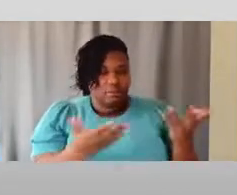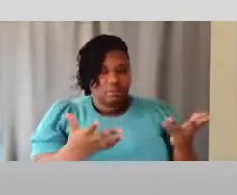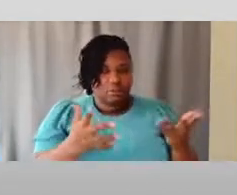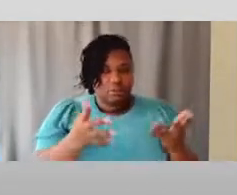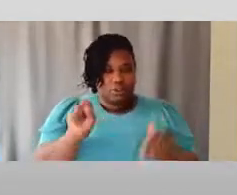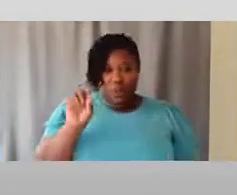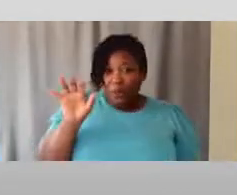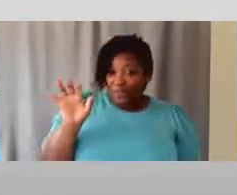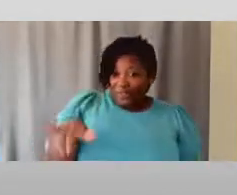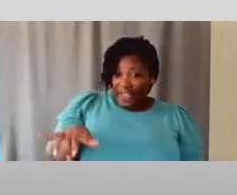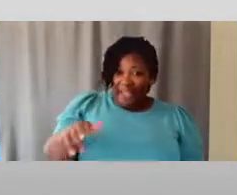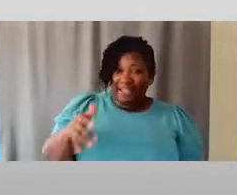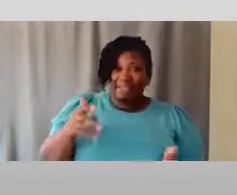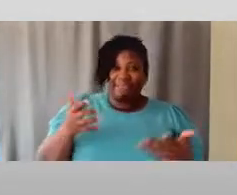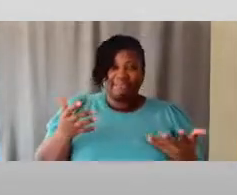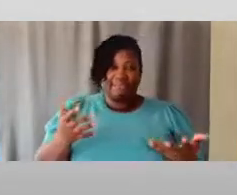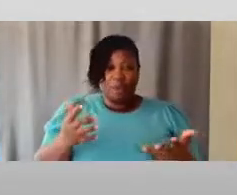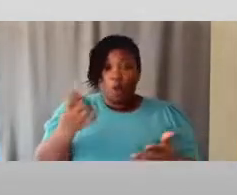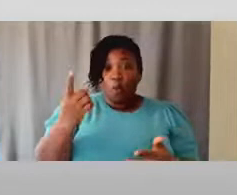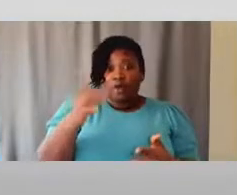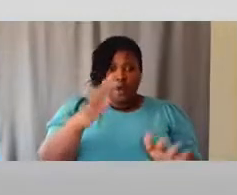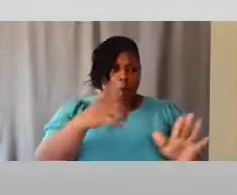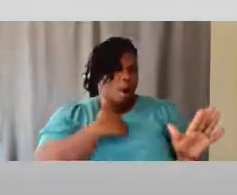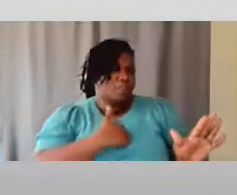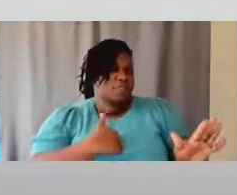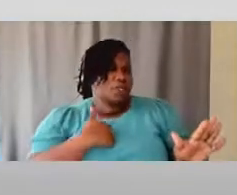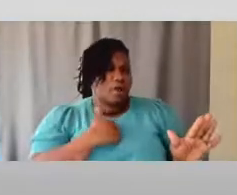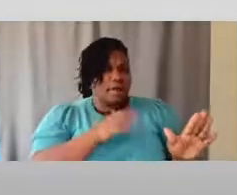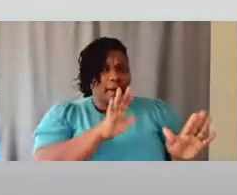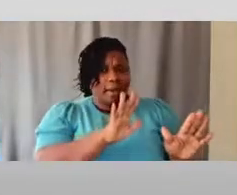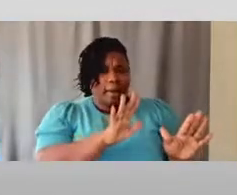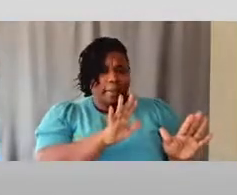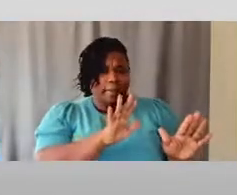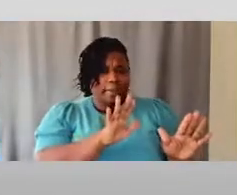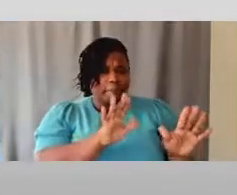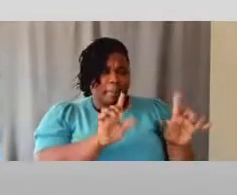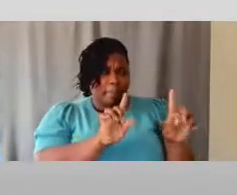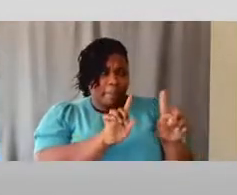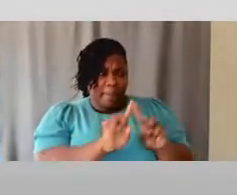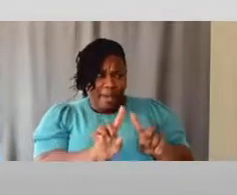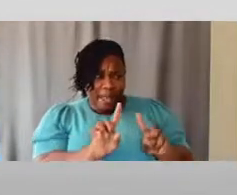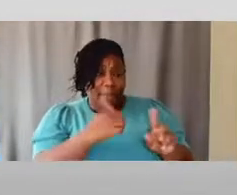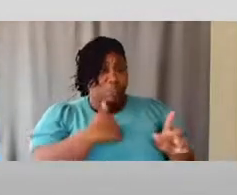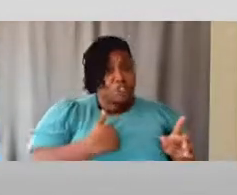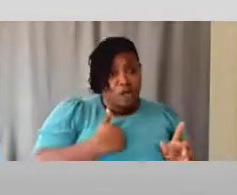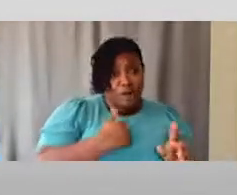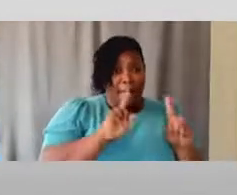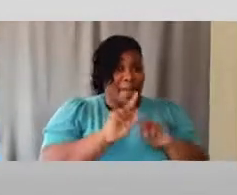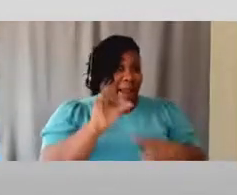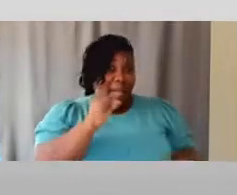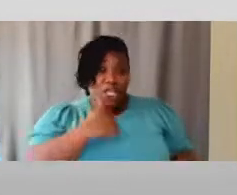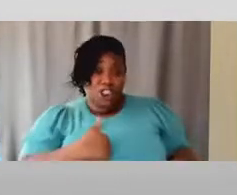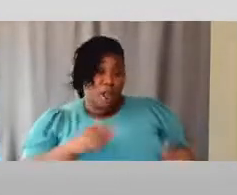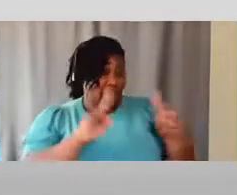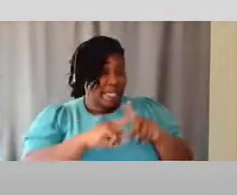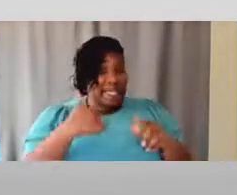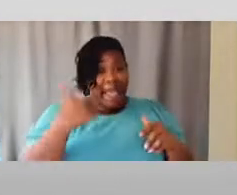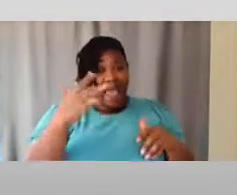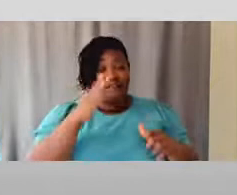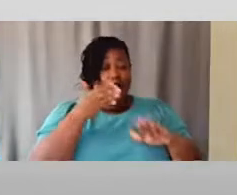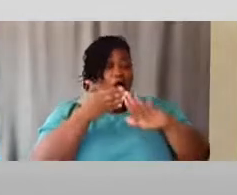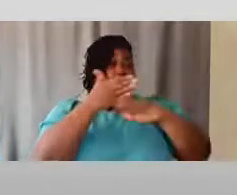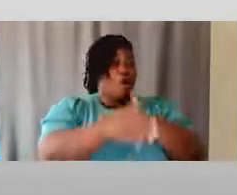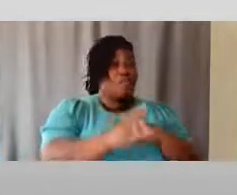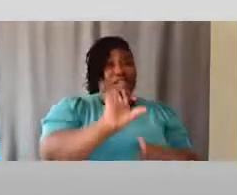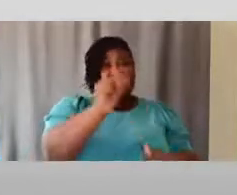one of them was, I'm sorry, but I'm sorry, but I'm not sorry, because I have over a decade worth of actual